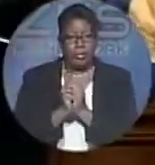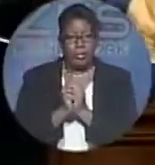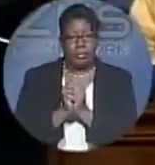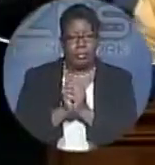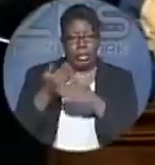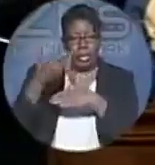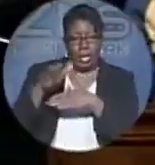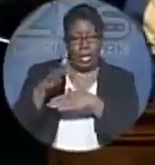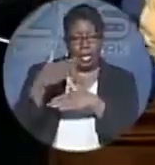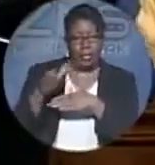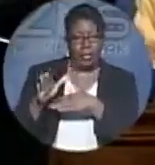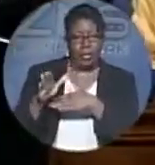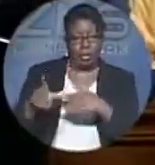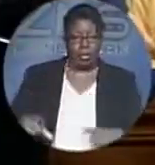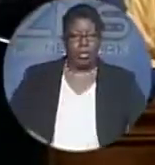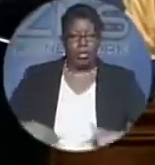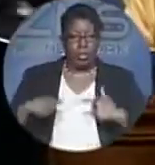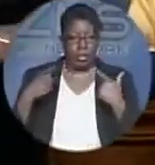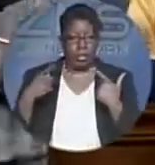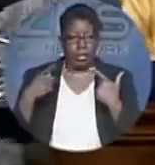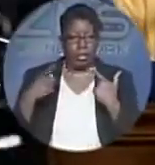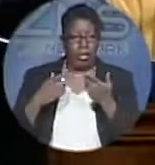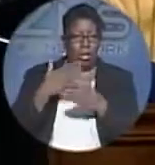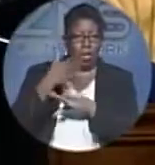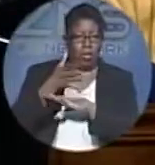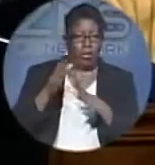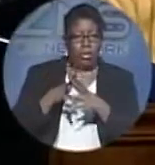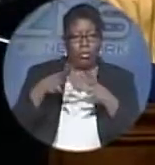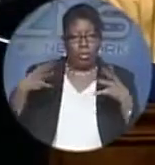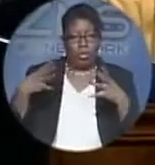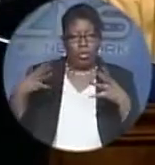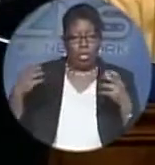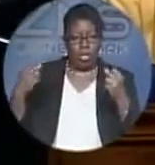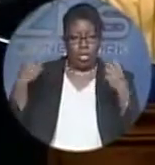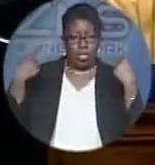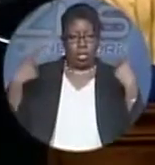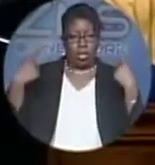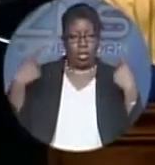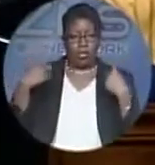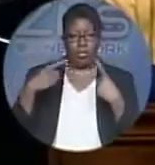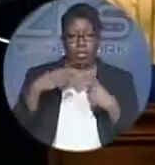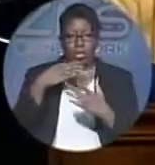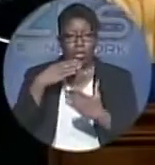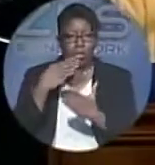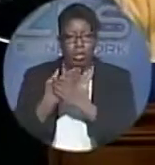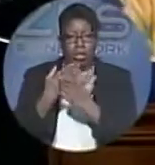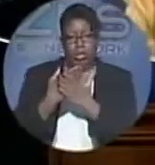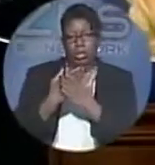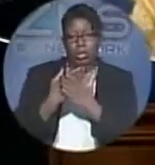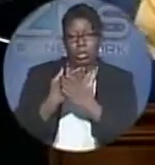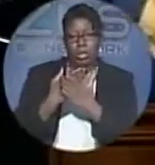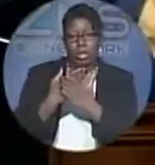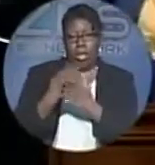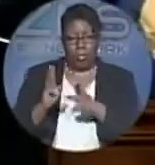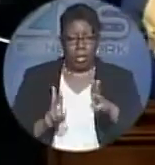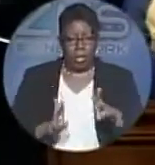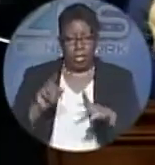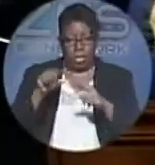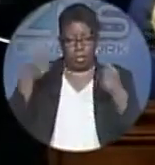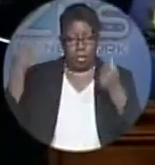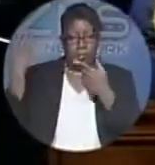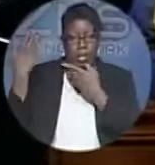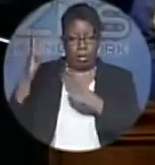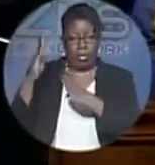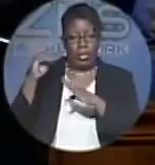After presiding over the most shocking mismanagement of the economy in Grand Bahama in our